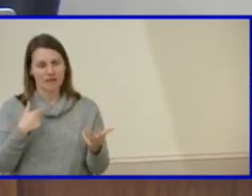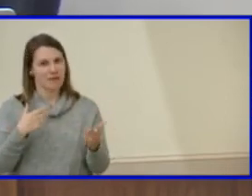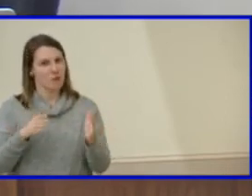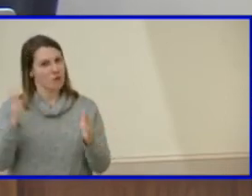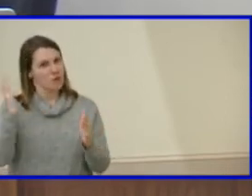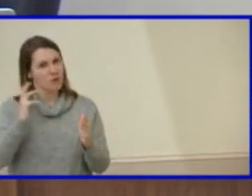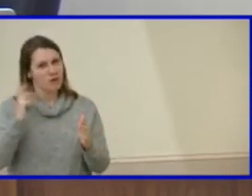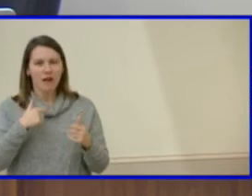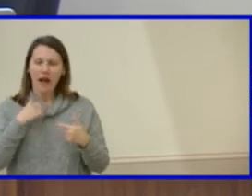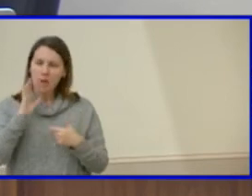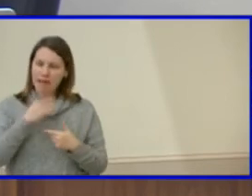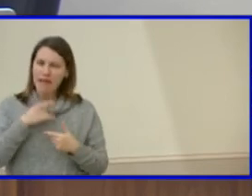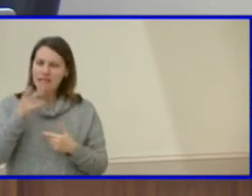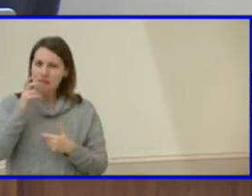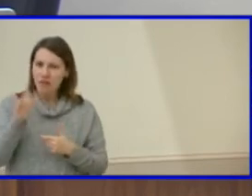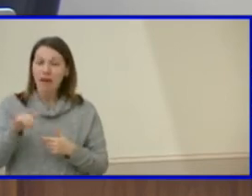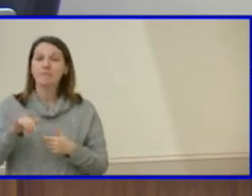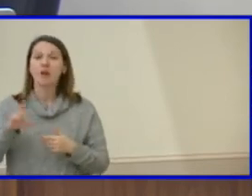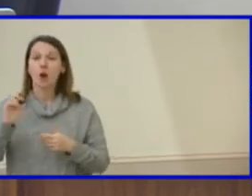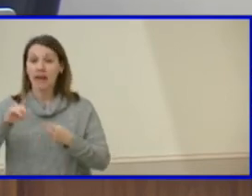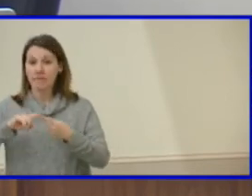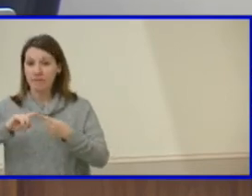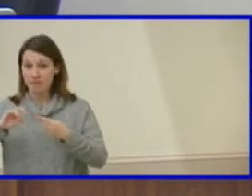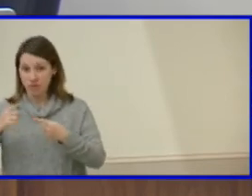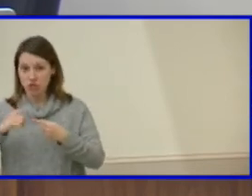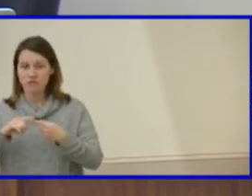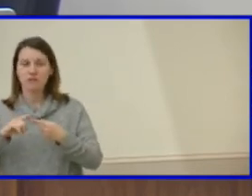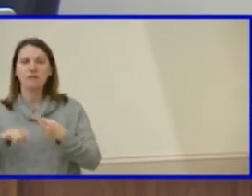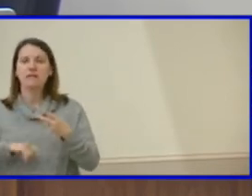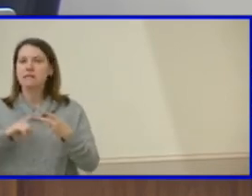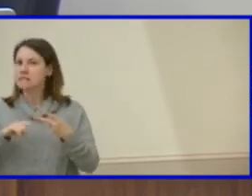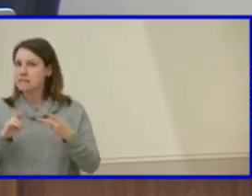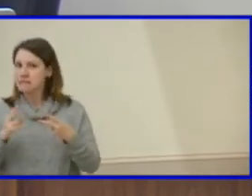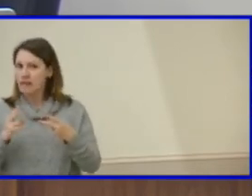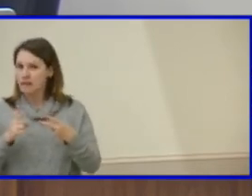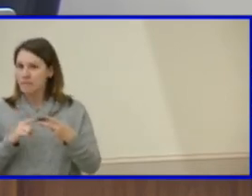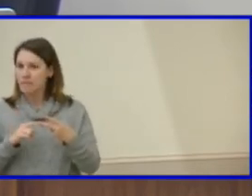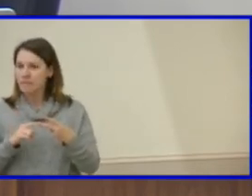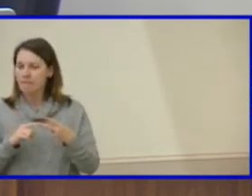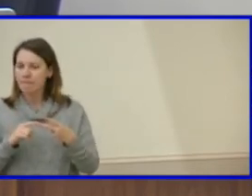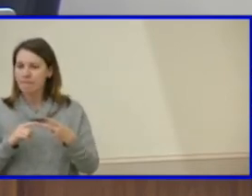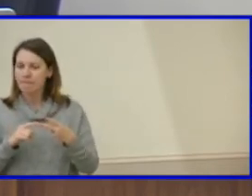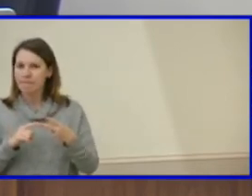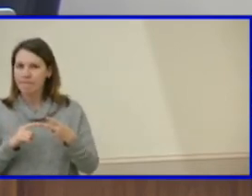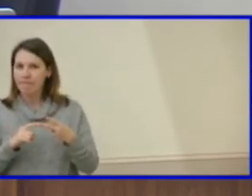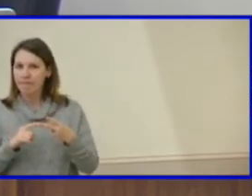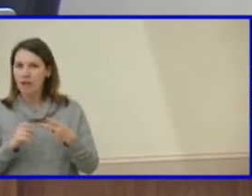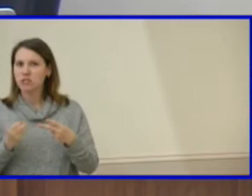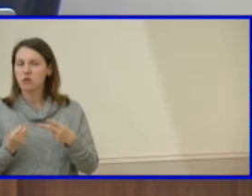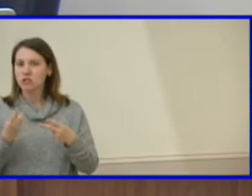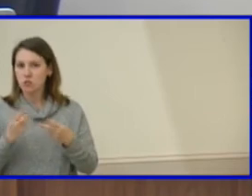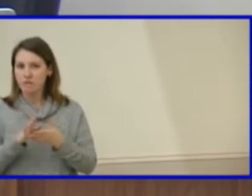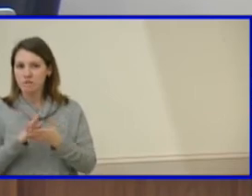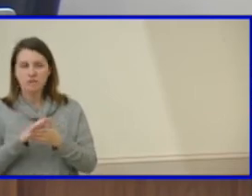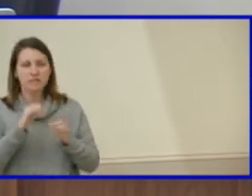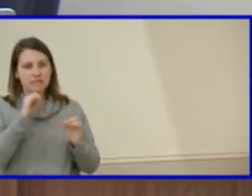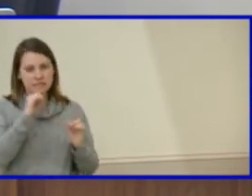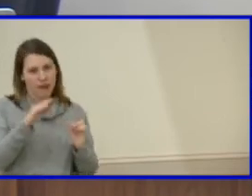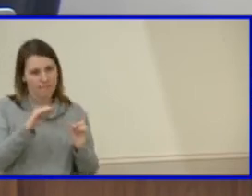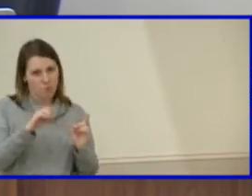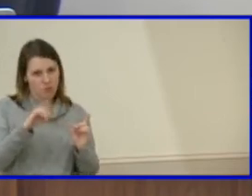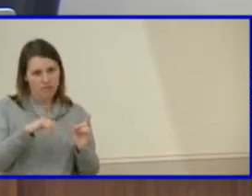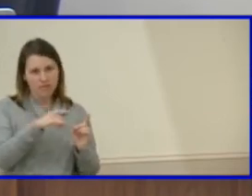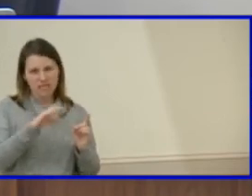kind of hear that. And the second question is, you know, Wilder and Fairfield are two of my schools, not including Ms. Kinsella's school, which is Moody who have IB